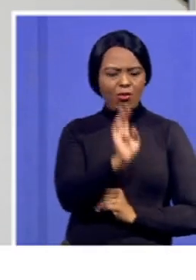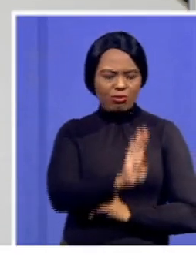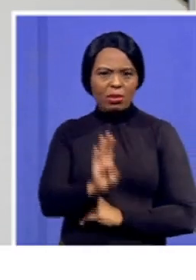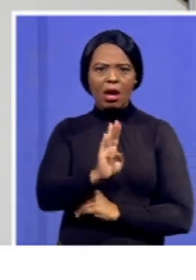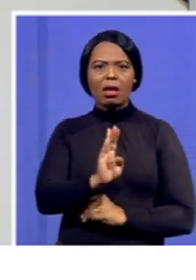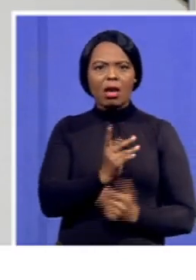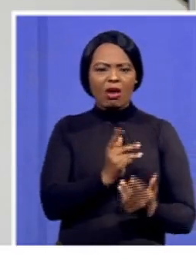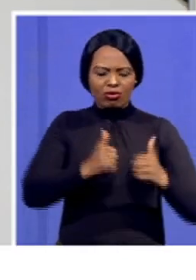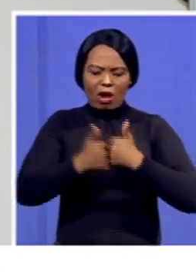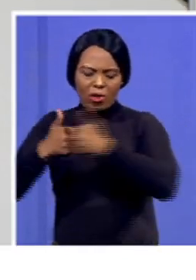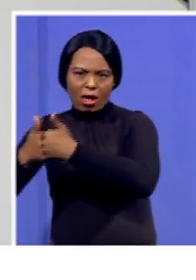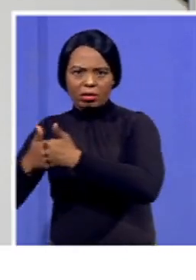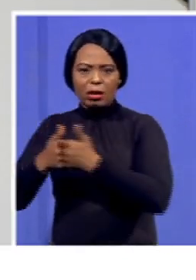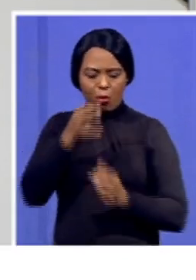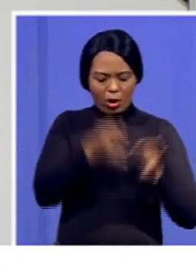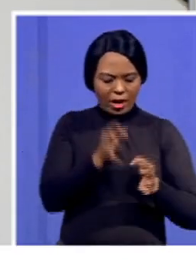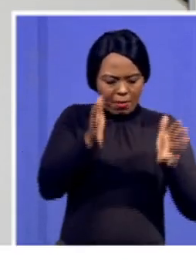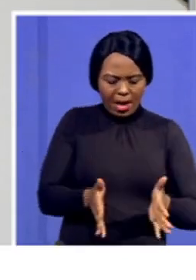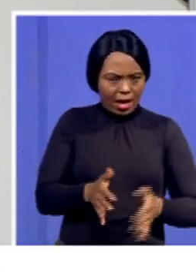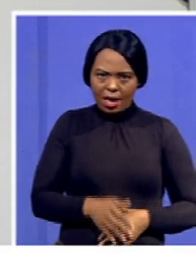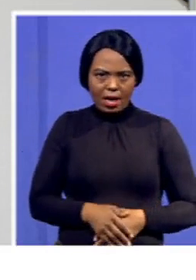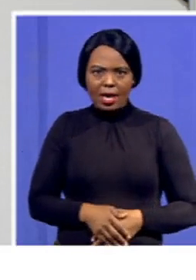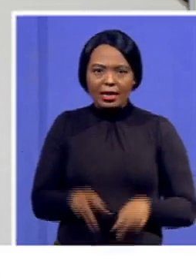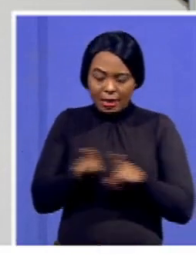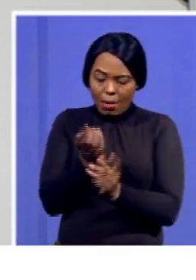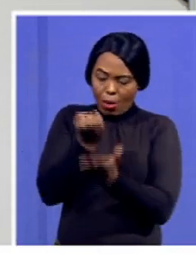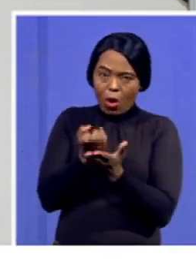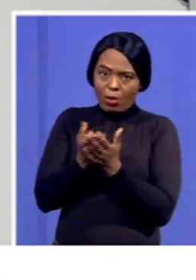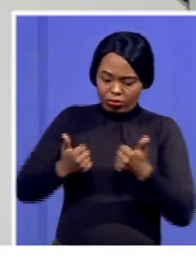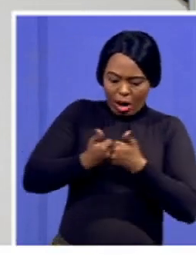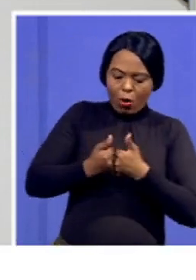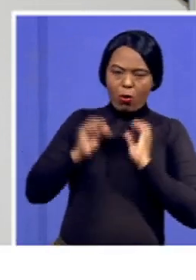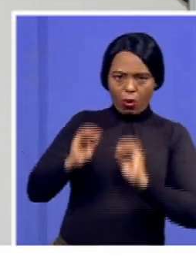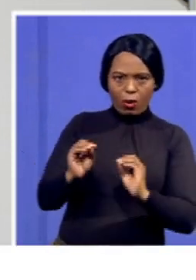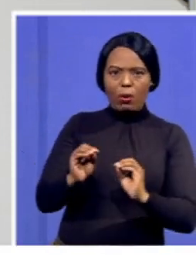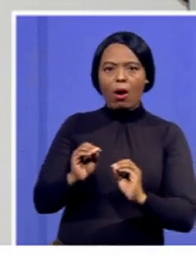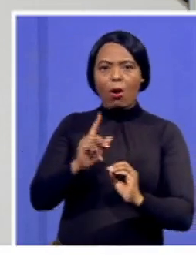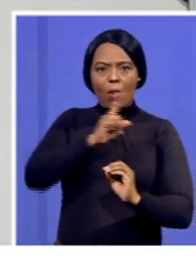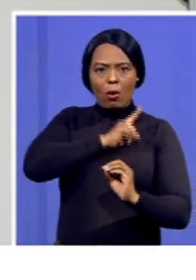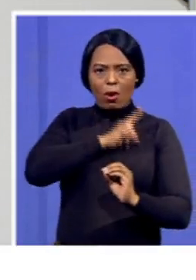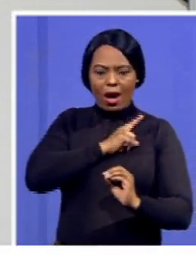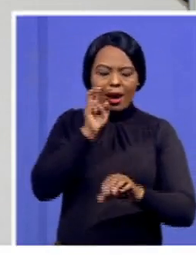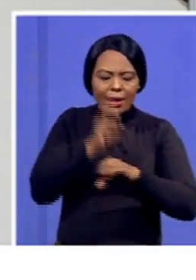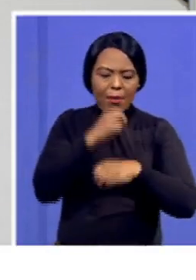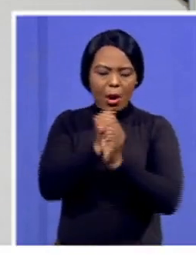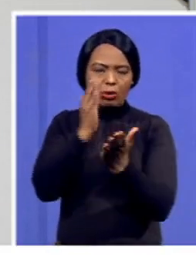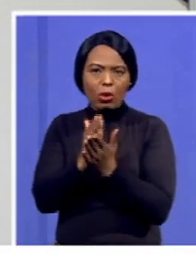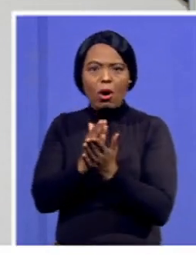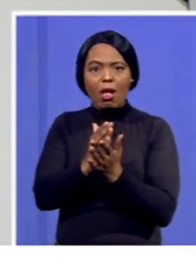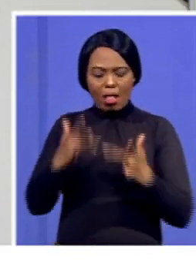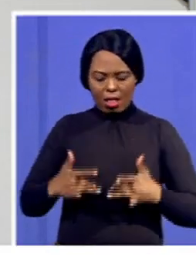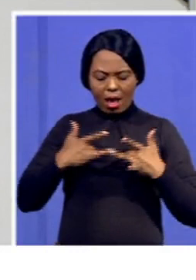political, even economic, in terms of ensuring that we leverage the life of all South Africans